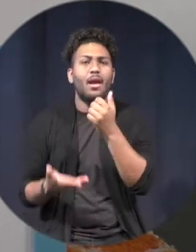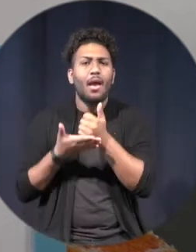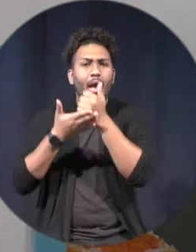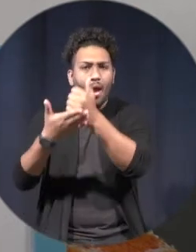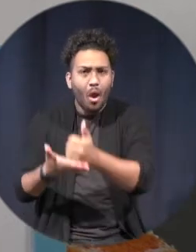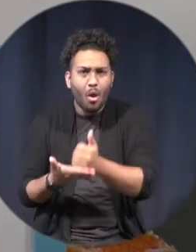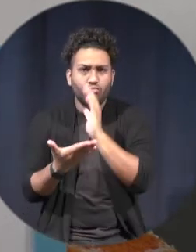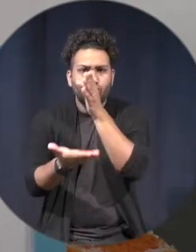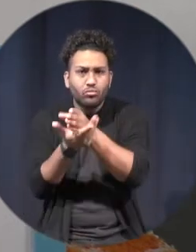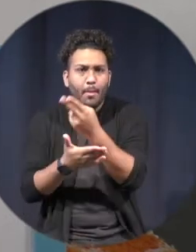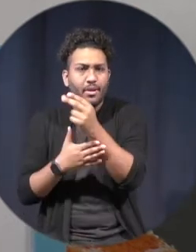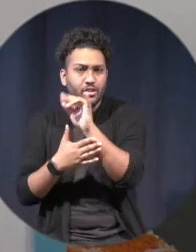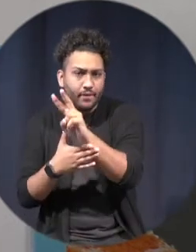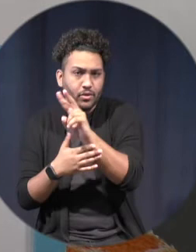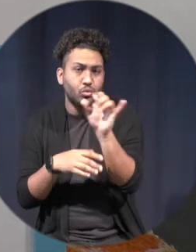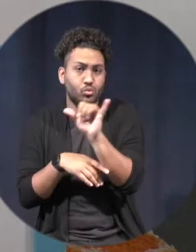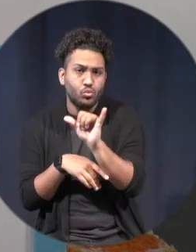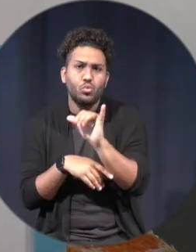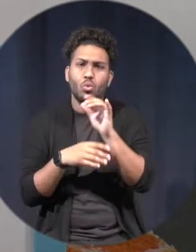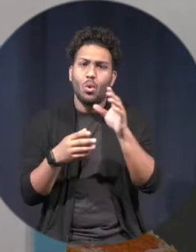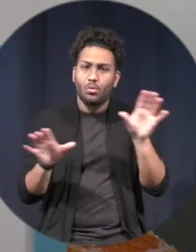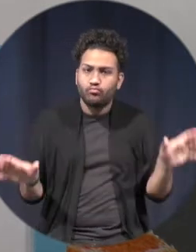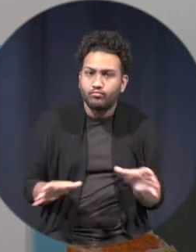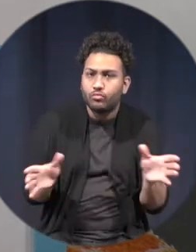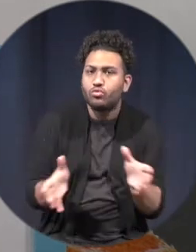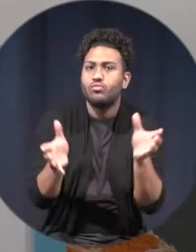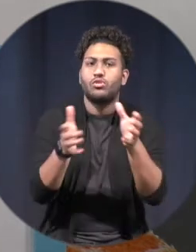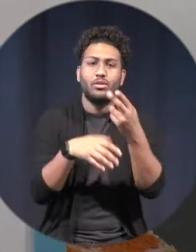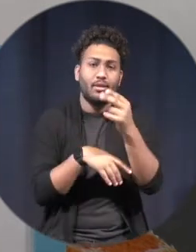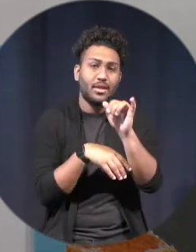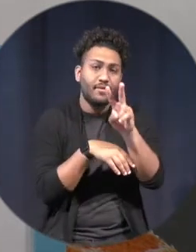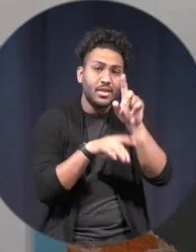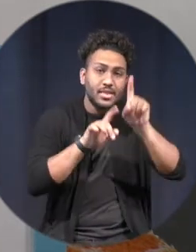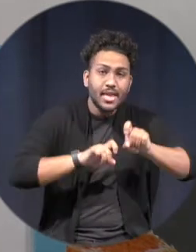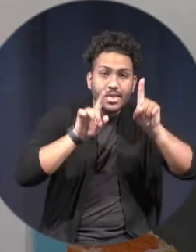testing, prevention, and treatment. He once said,